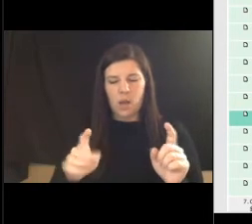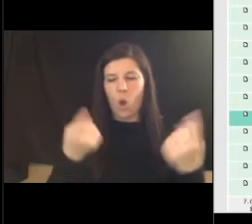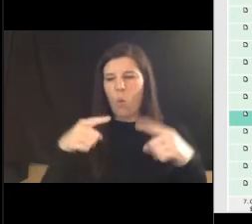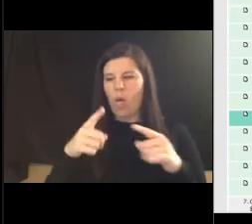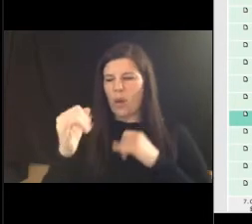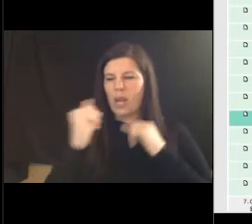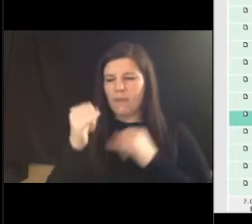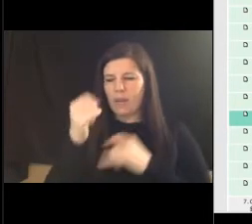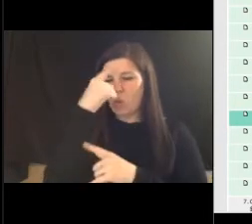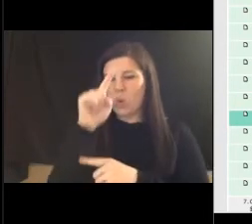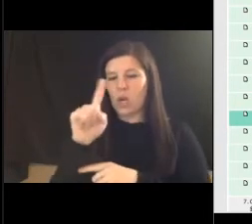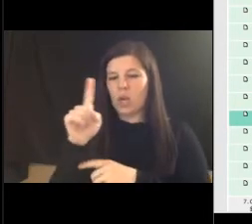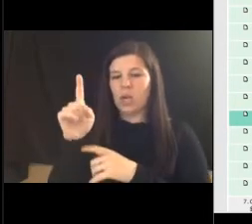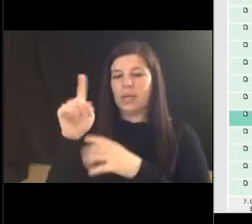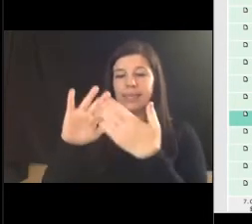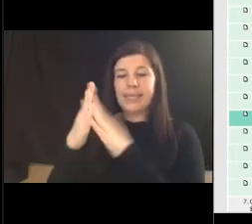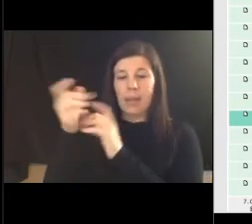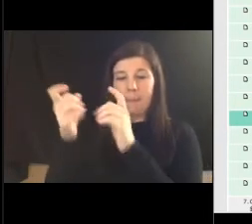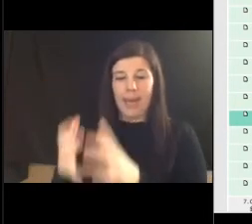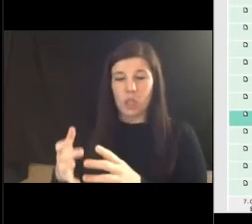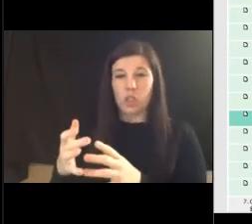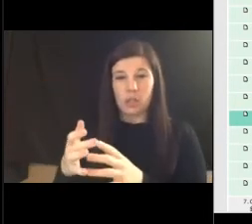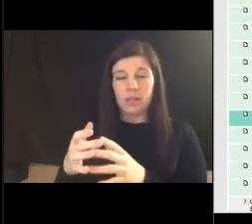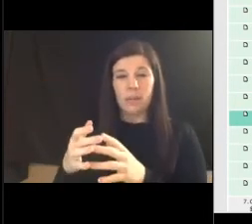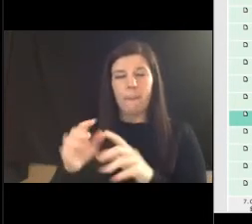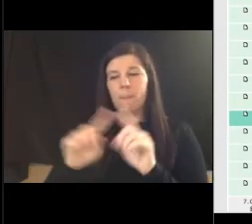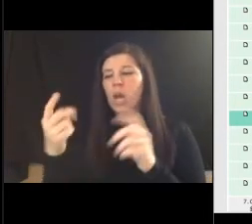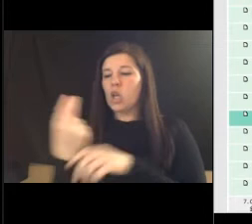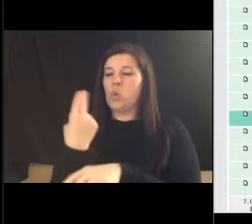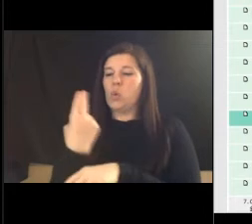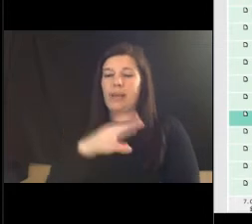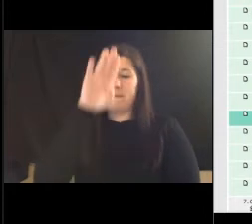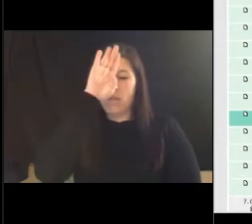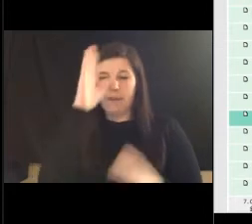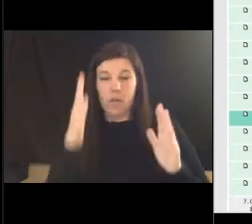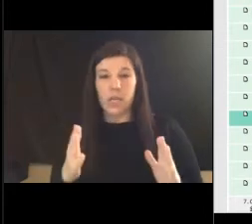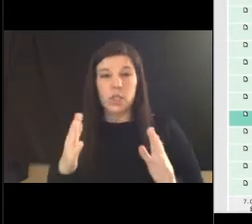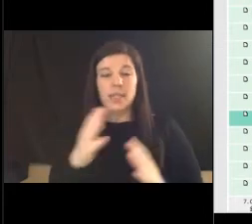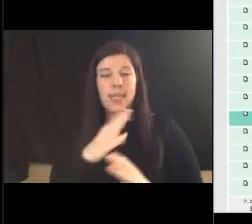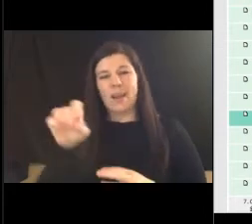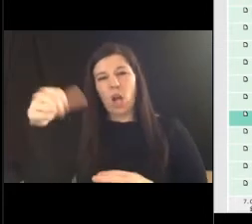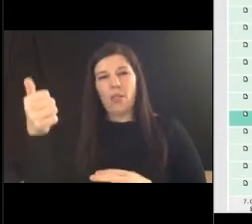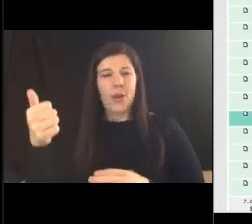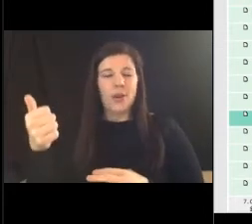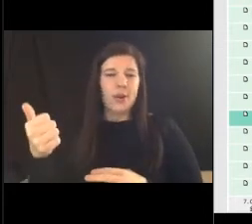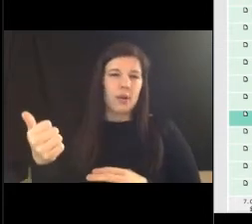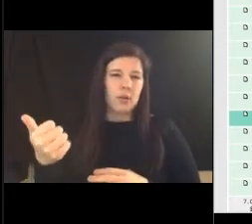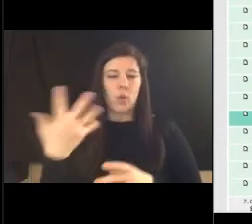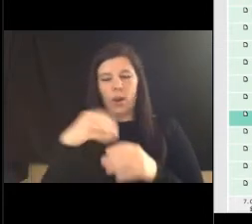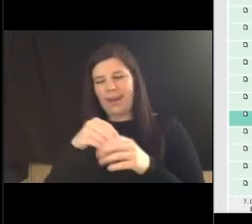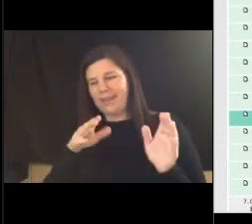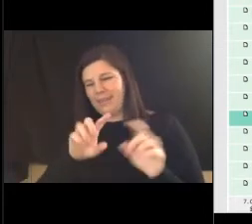manager interim position but utilizing our firefighters and other avenues to help